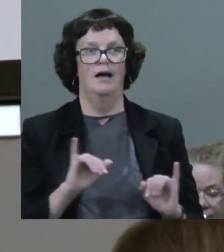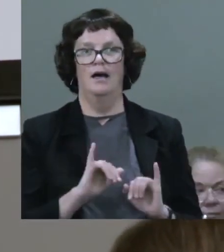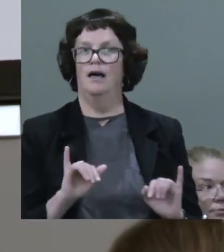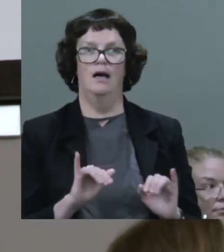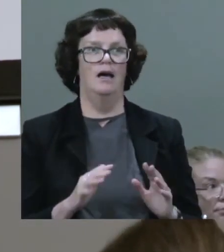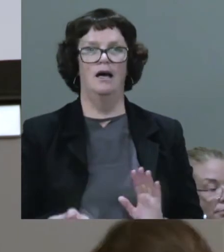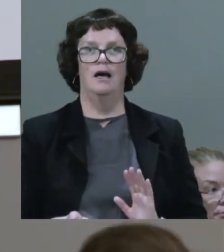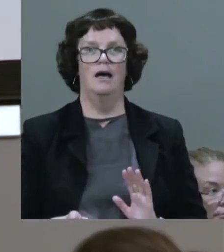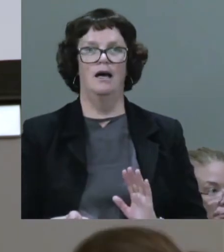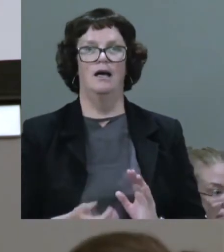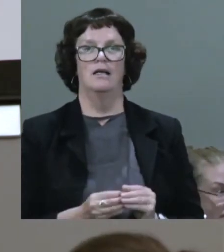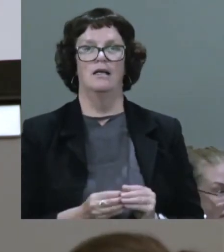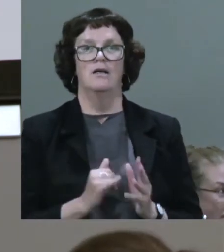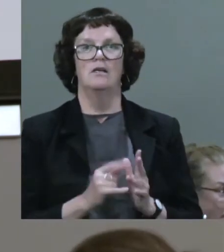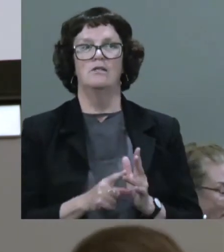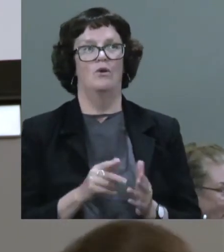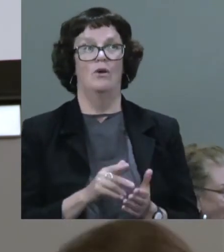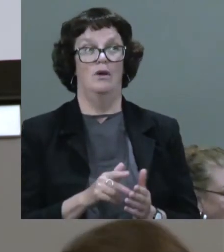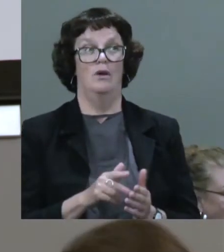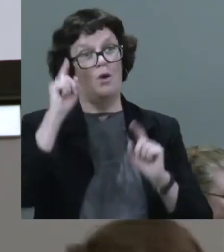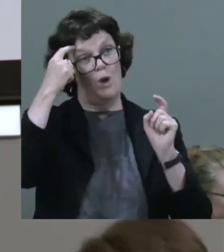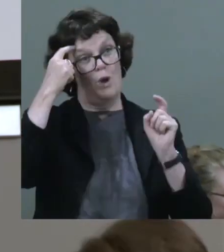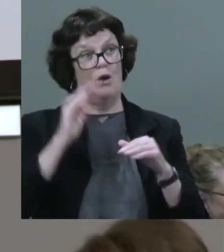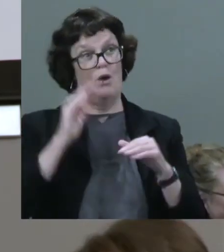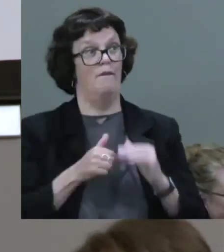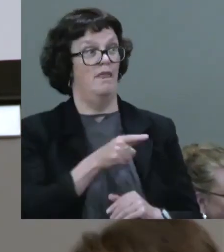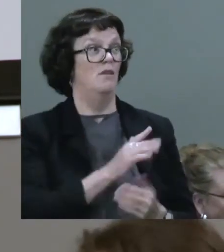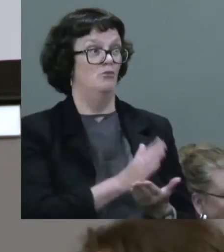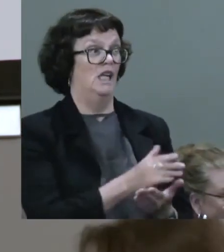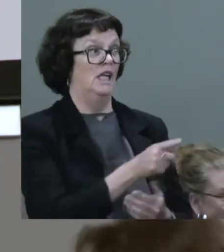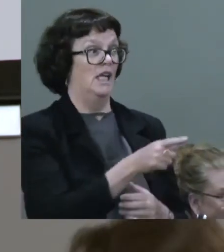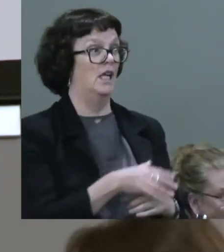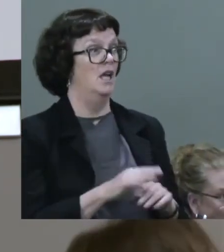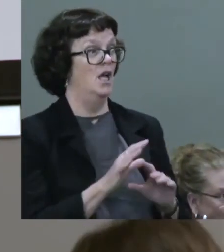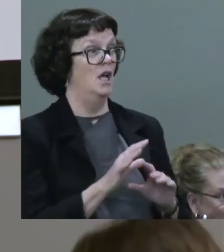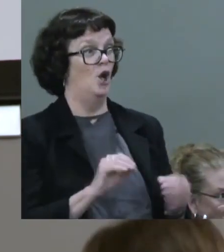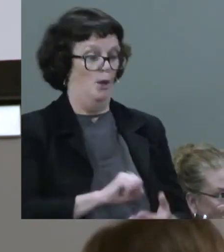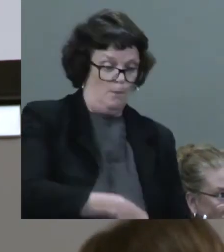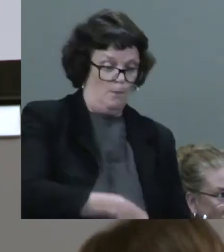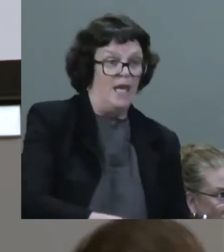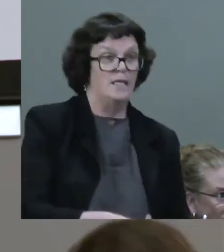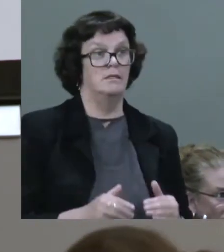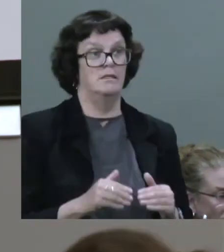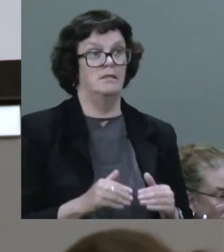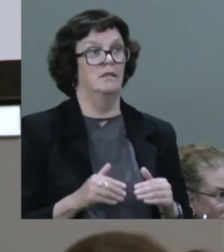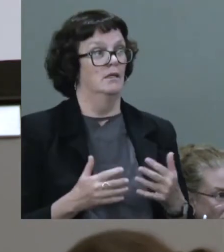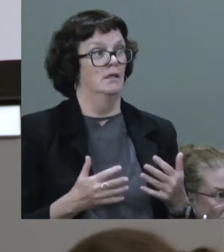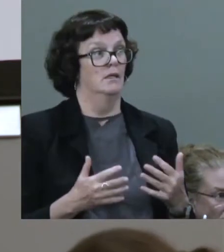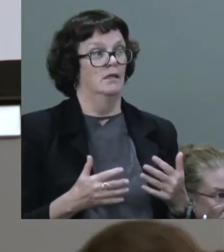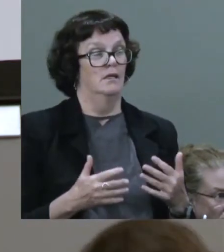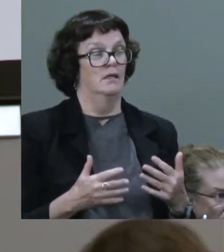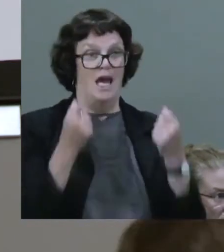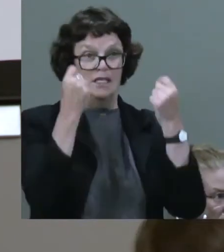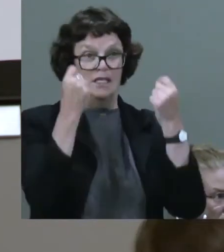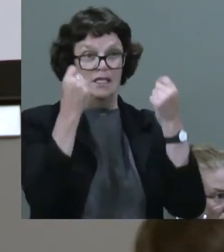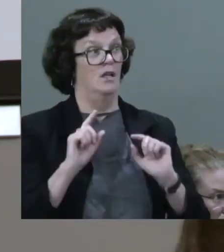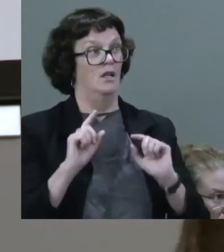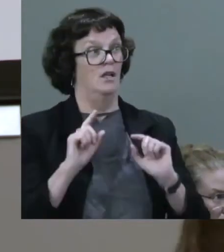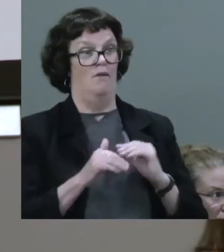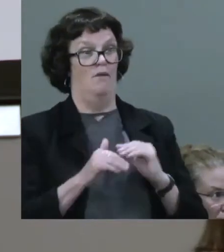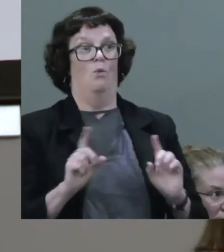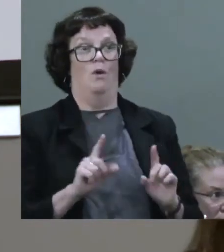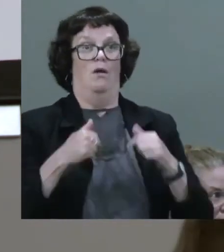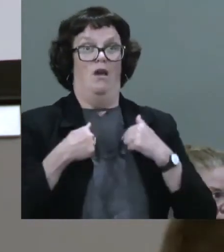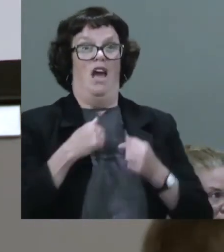Yeah, so that worries me, quite frankly, Christian, that there's not even that baseline understanding of what I mean when I